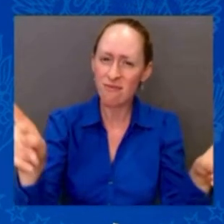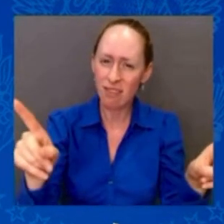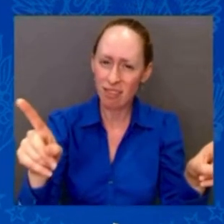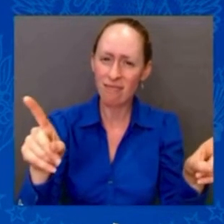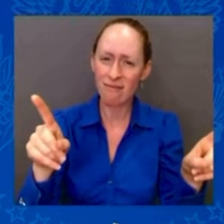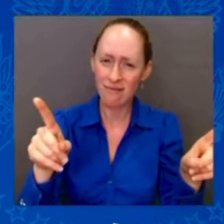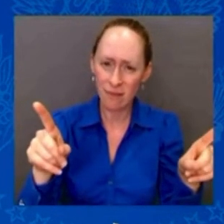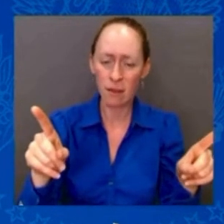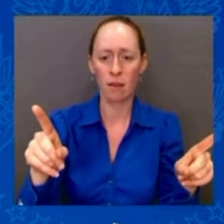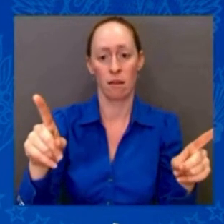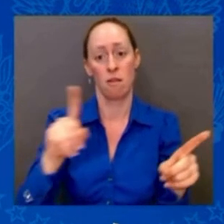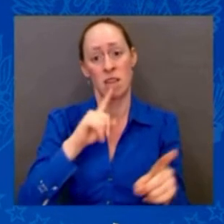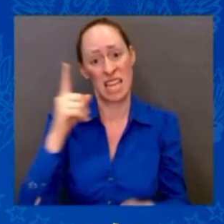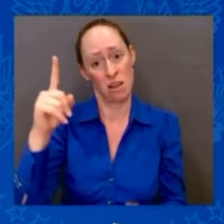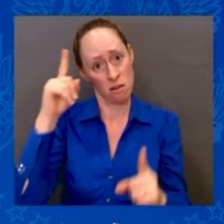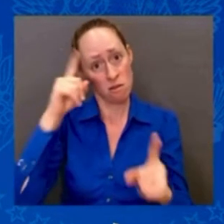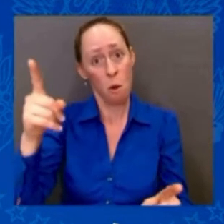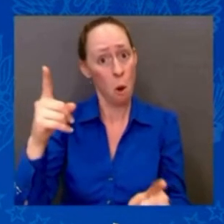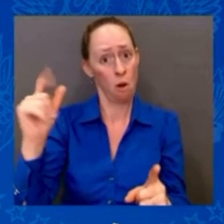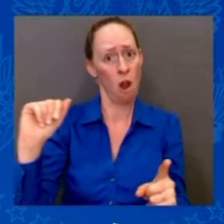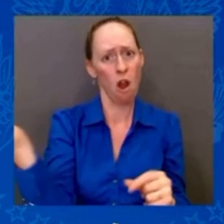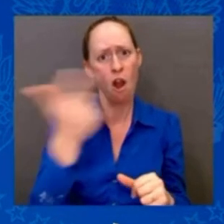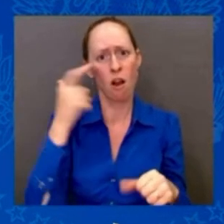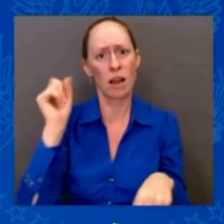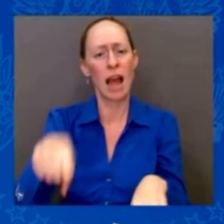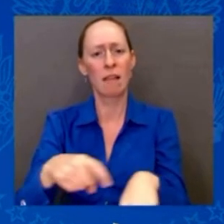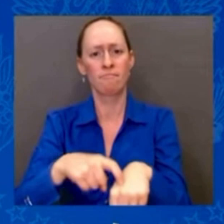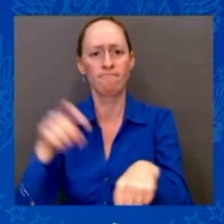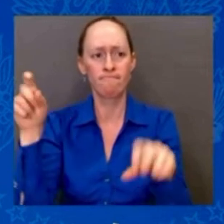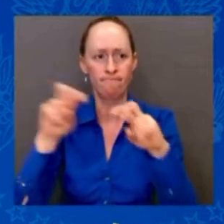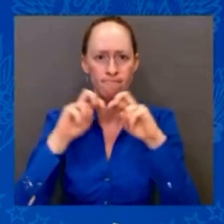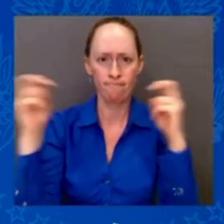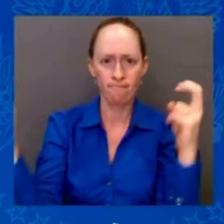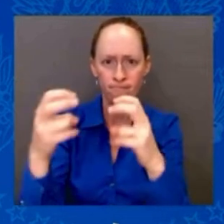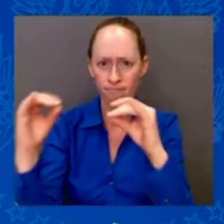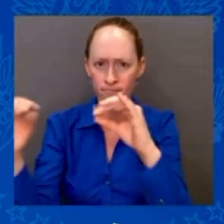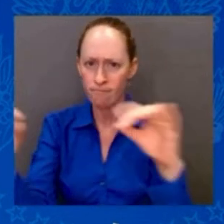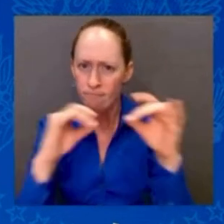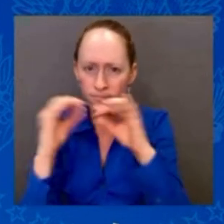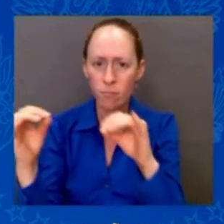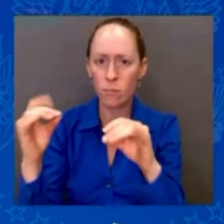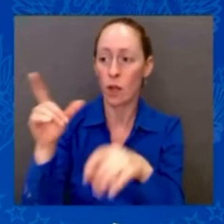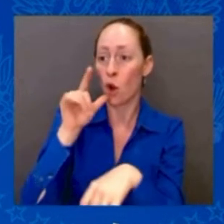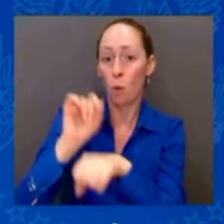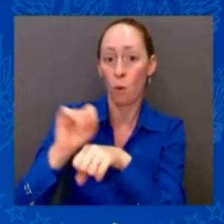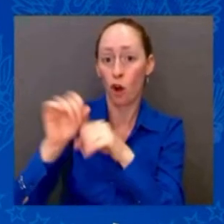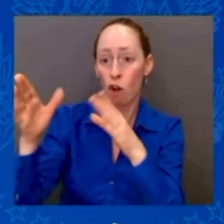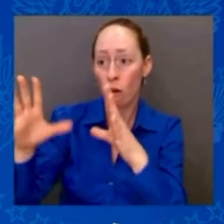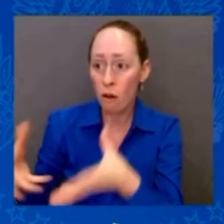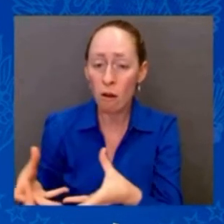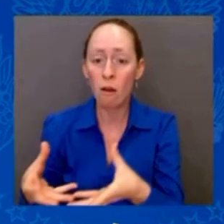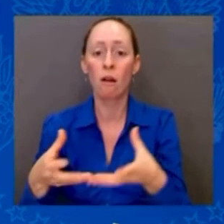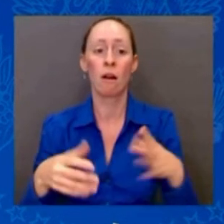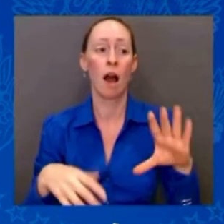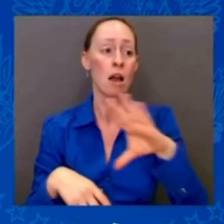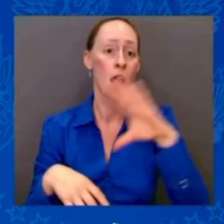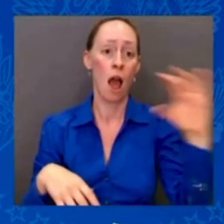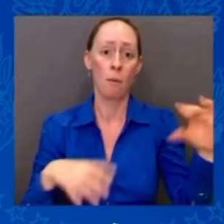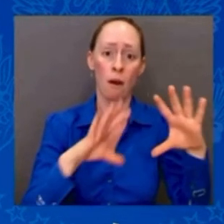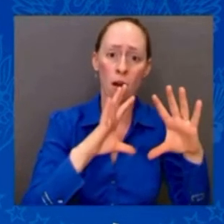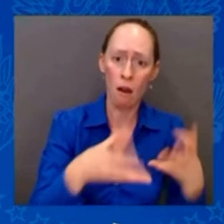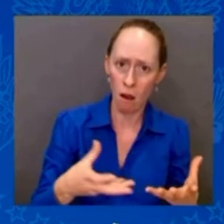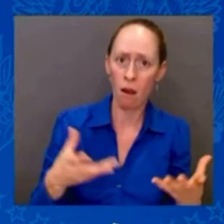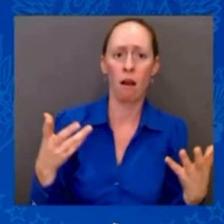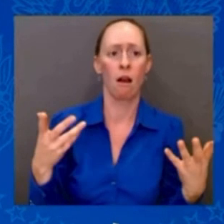employers by helping them attract and retain the best, most productive workers in the world. Yes, it often takes time.